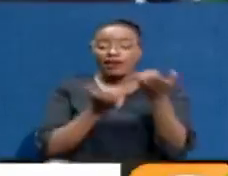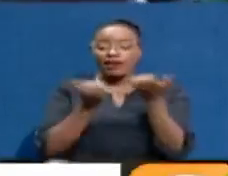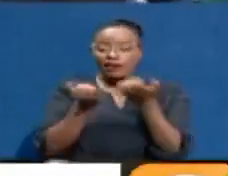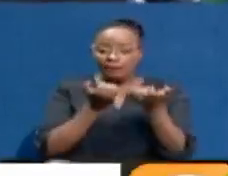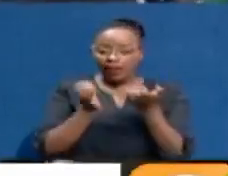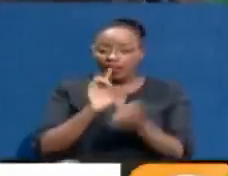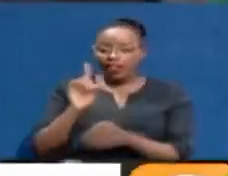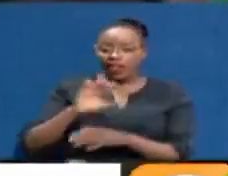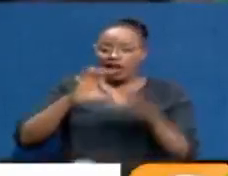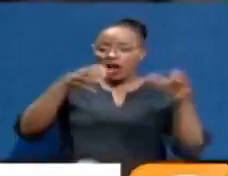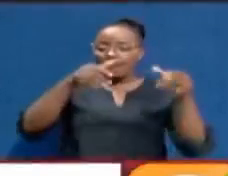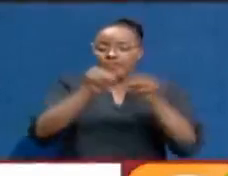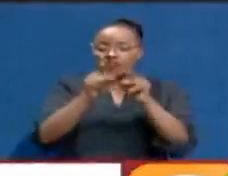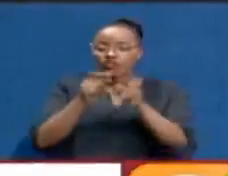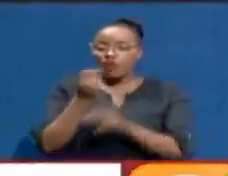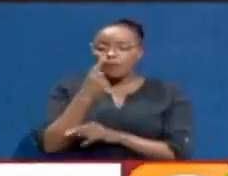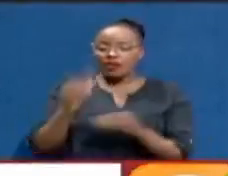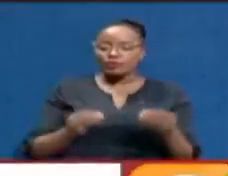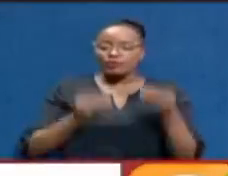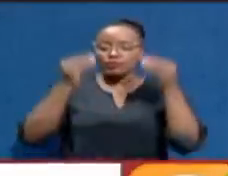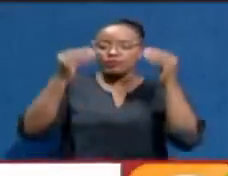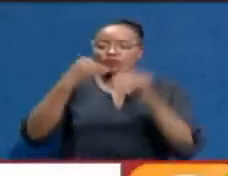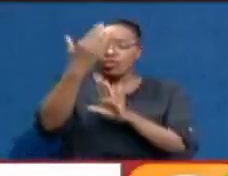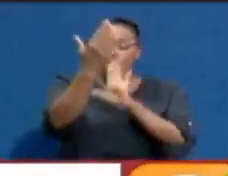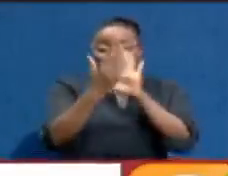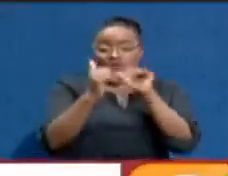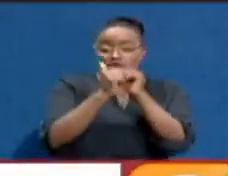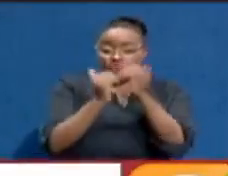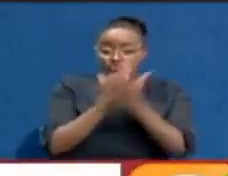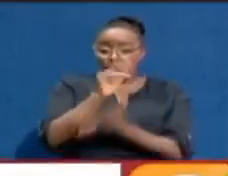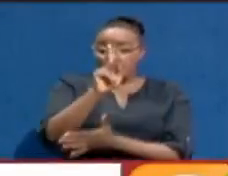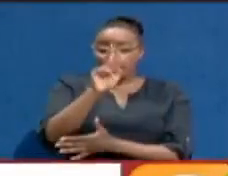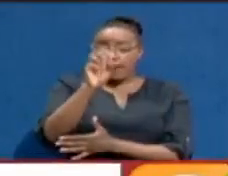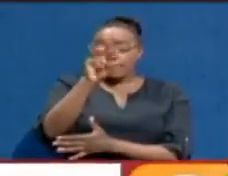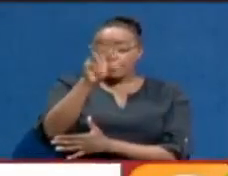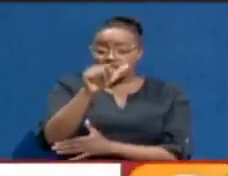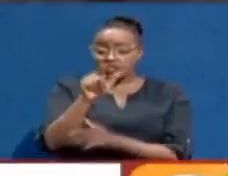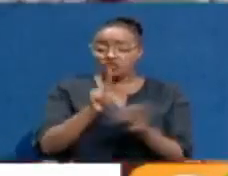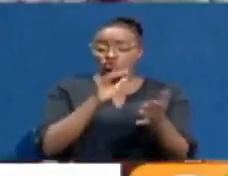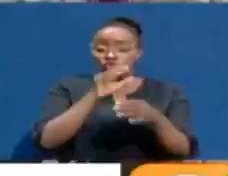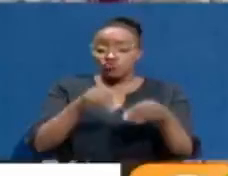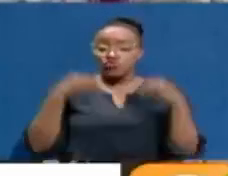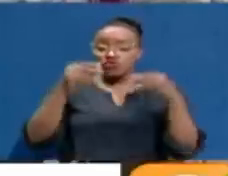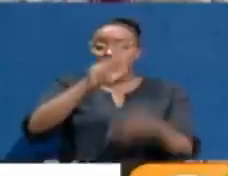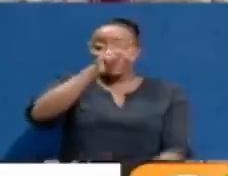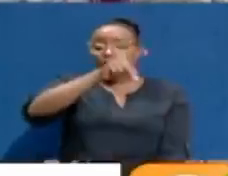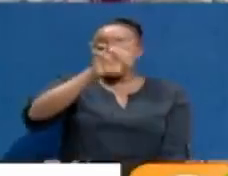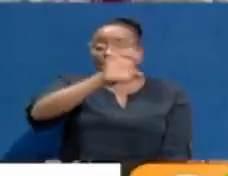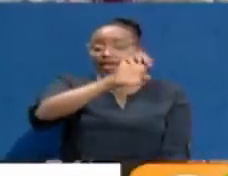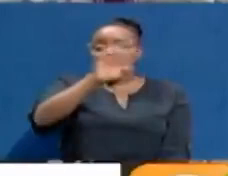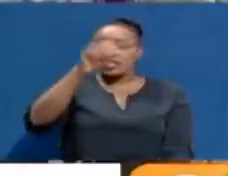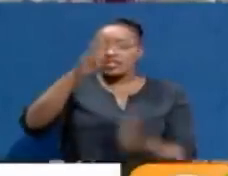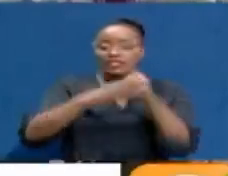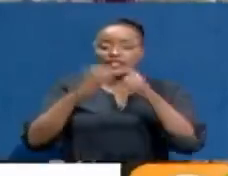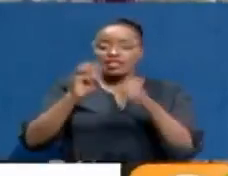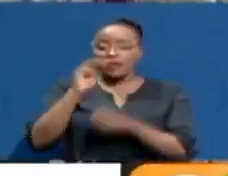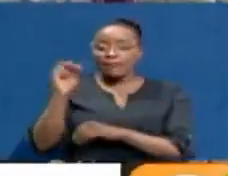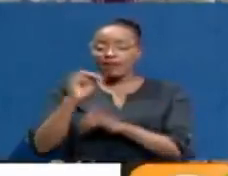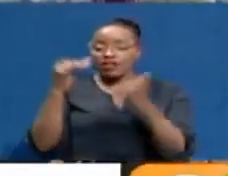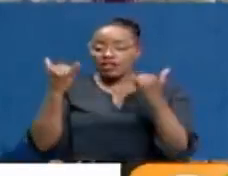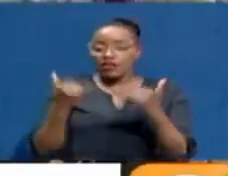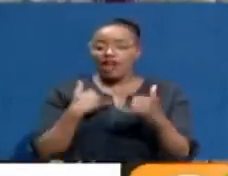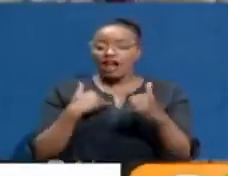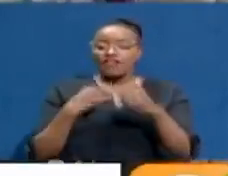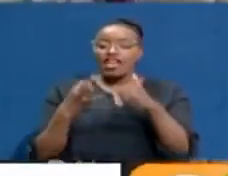local manufacturer of medical equipment, was approached by Kemsah for PPEs worth around 90 million and have only been paid